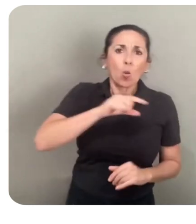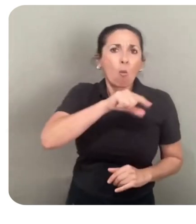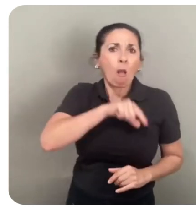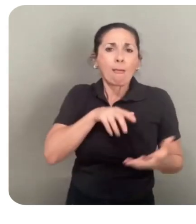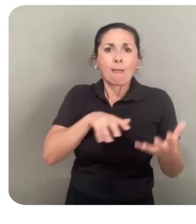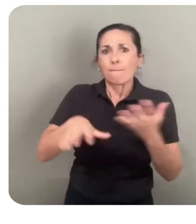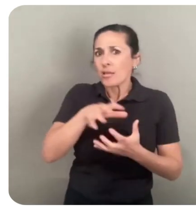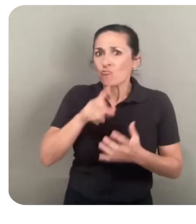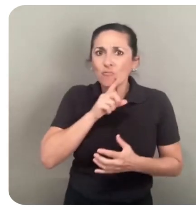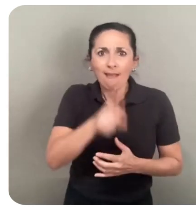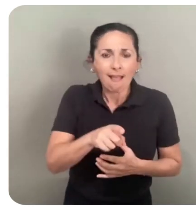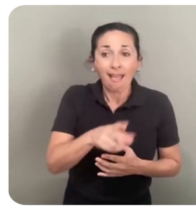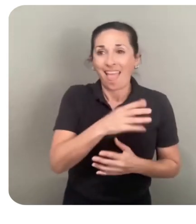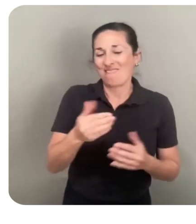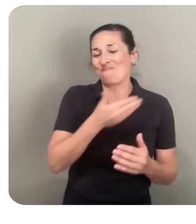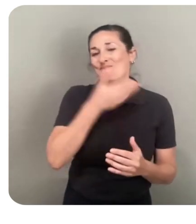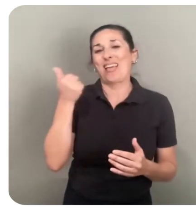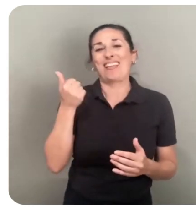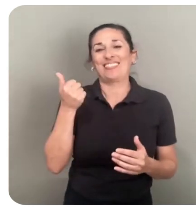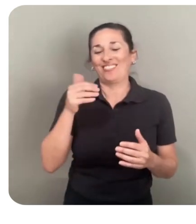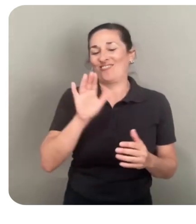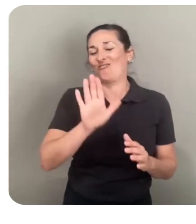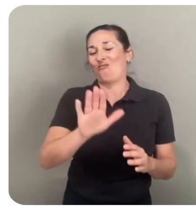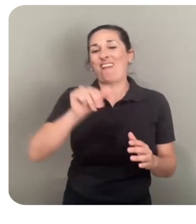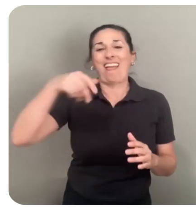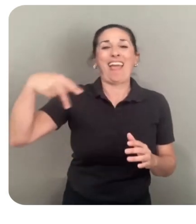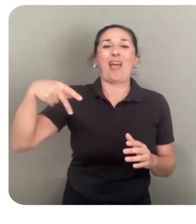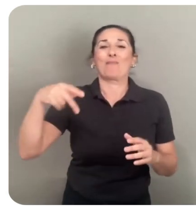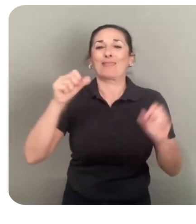reality and the best version of your apps.